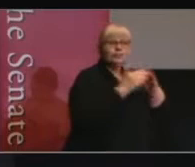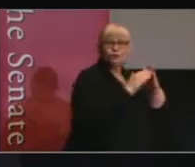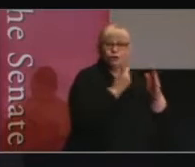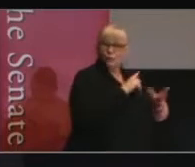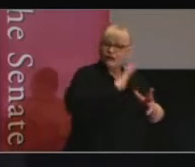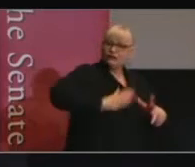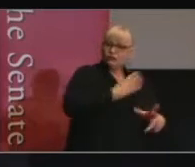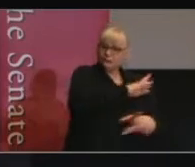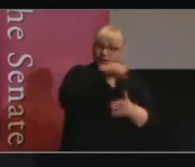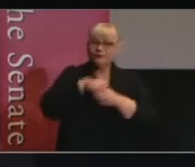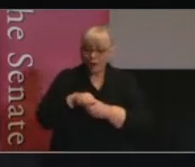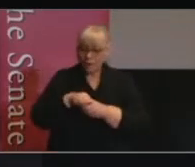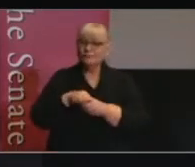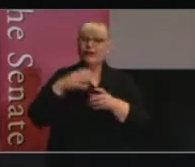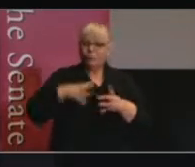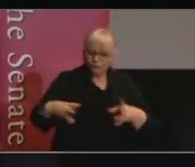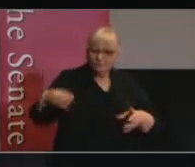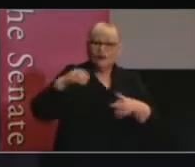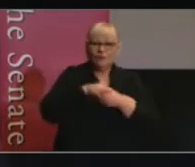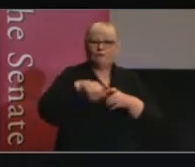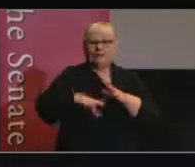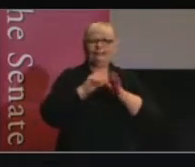in being part of this democratic conversation with you.